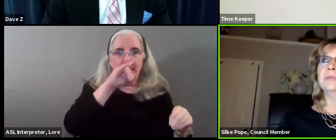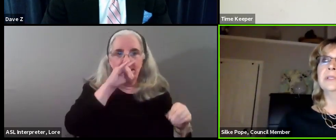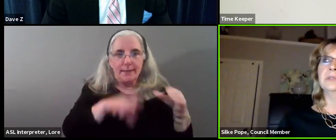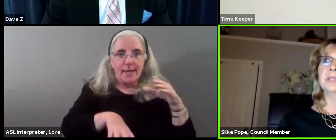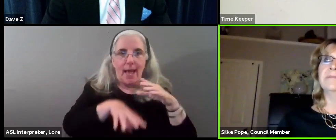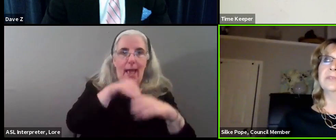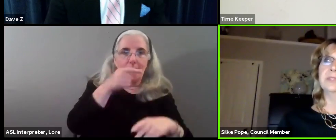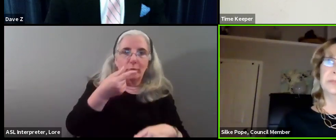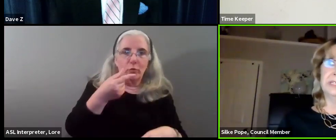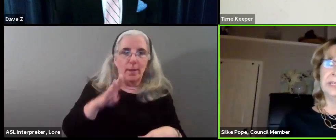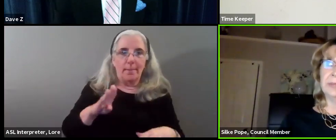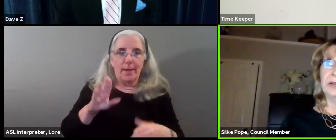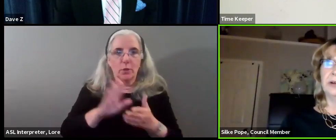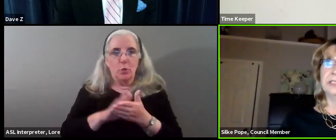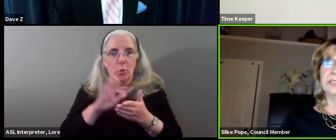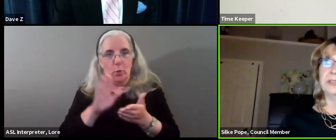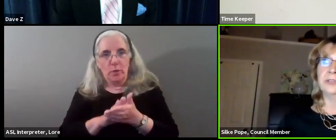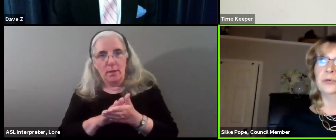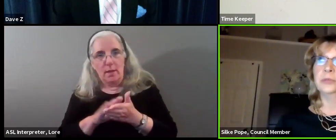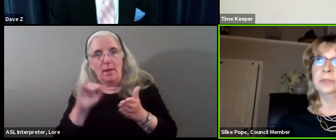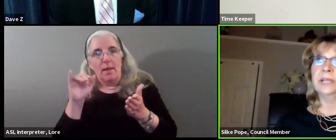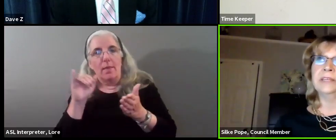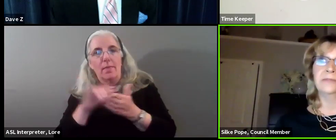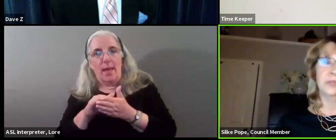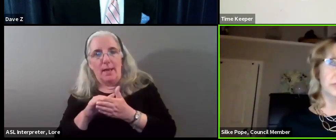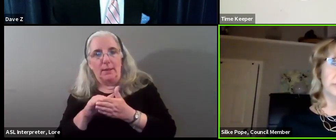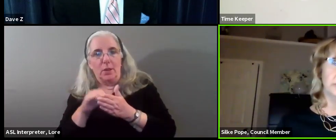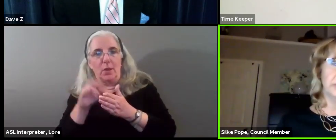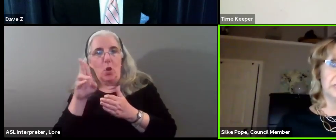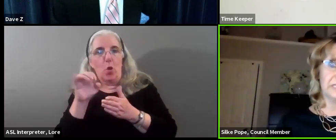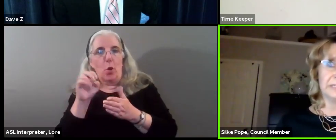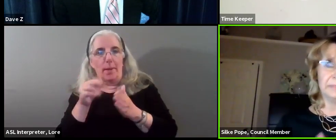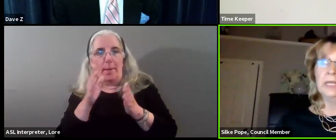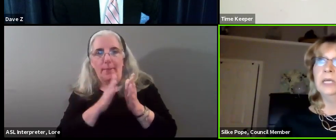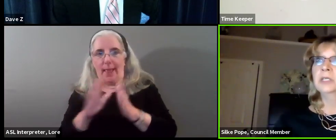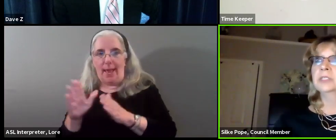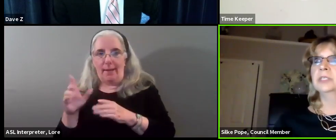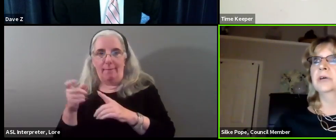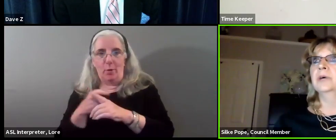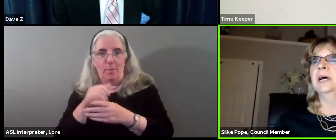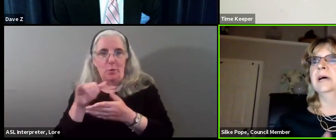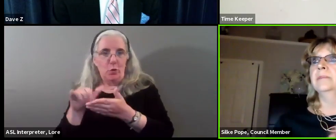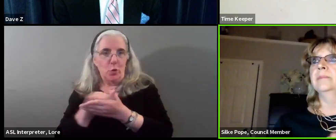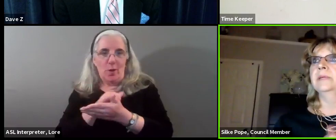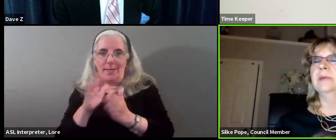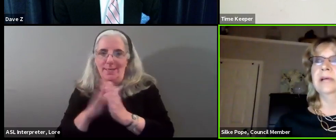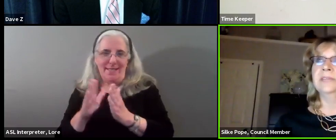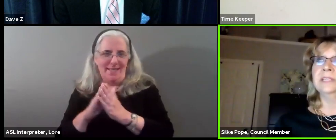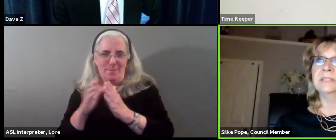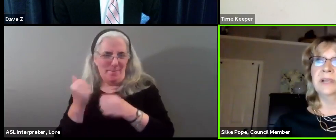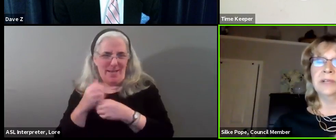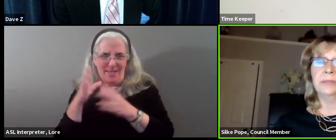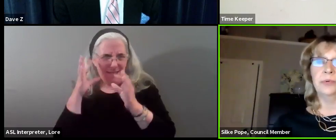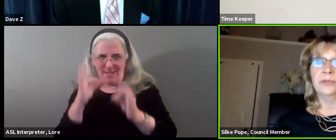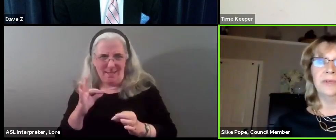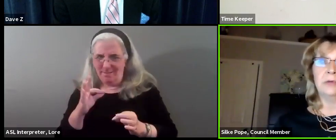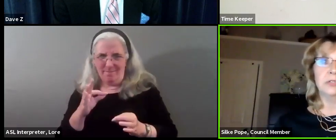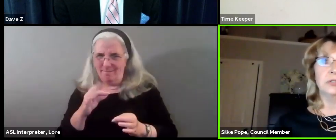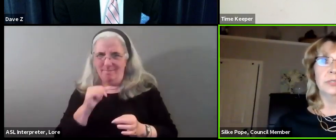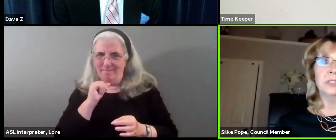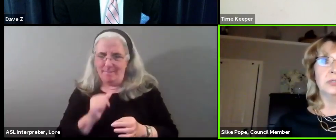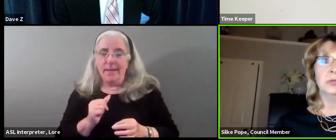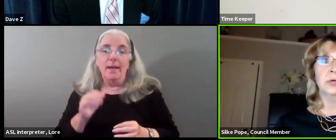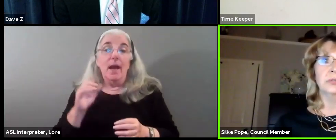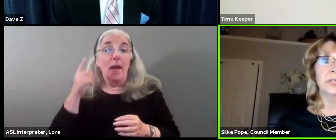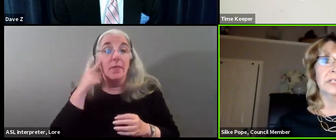especially when those efforts are being led by architecture and urban planning firms from New York City. So I think it's very important for